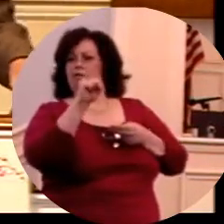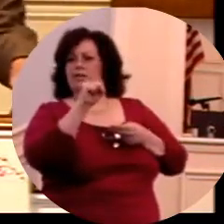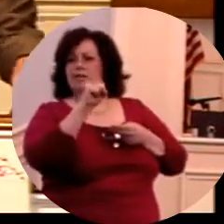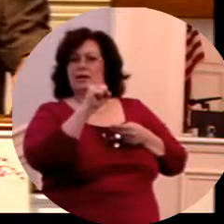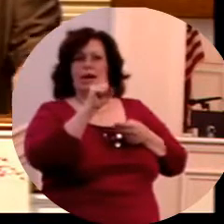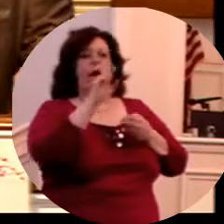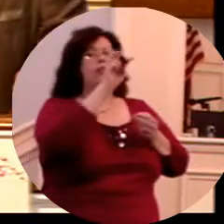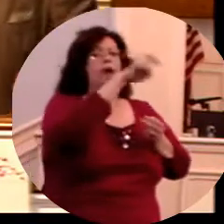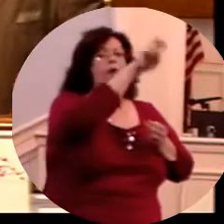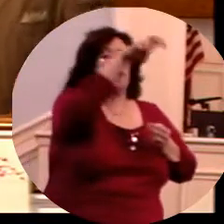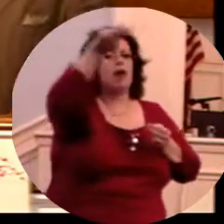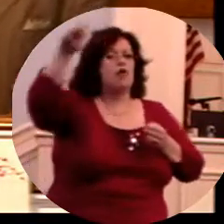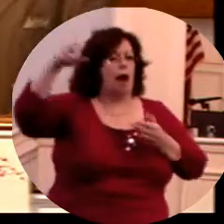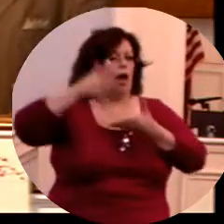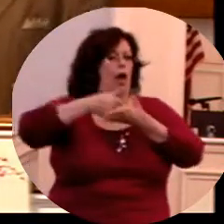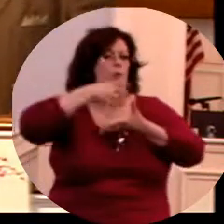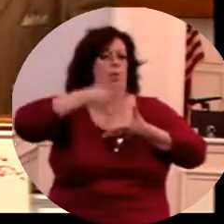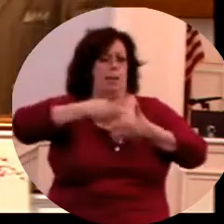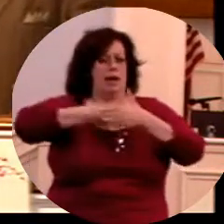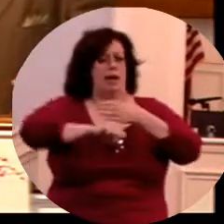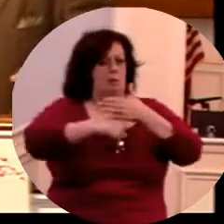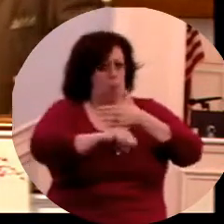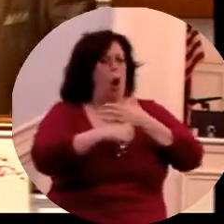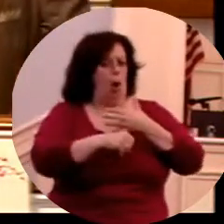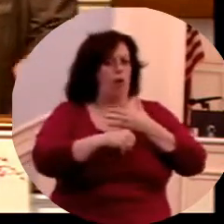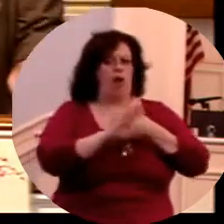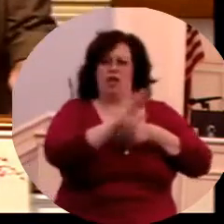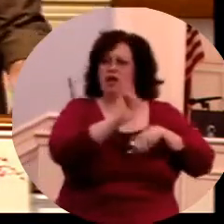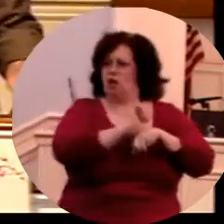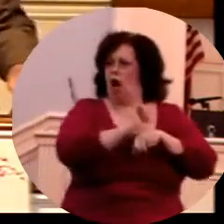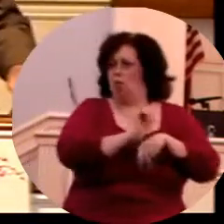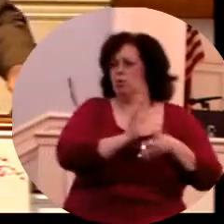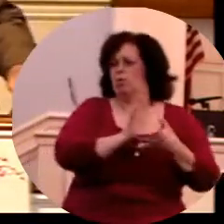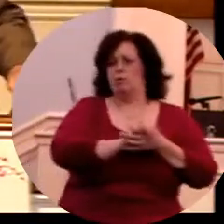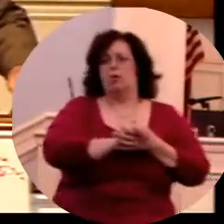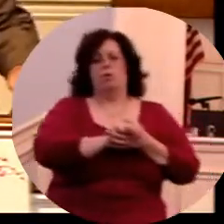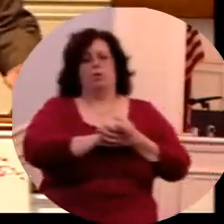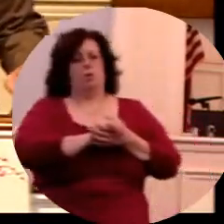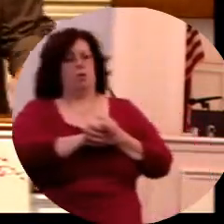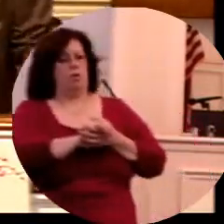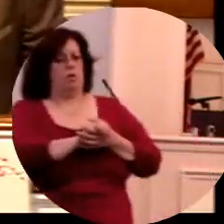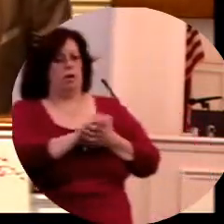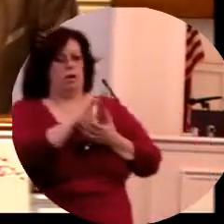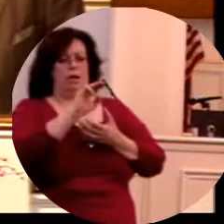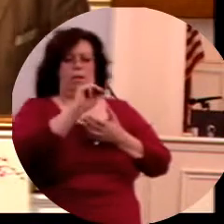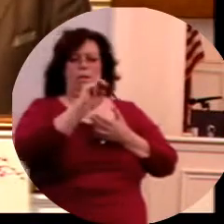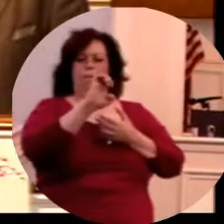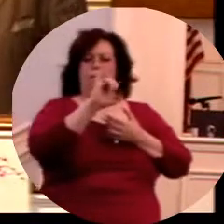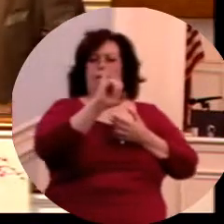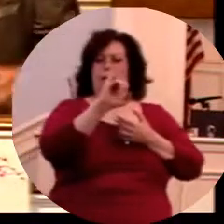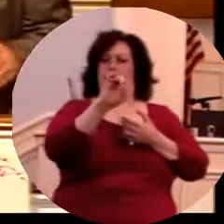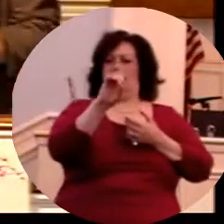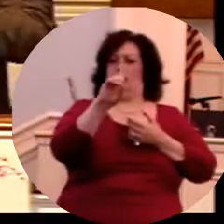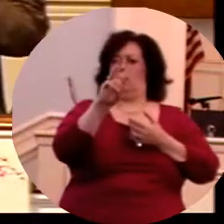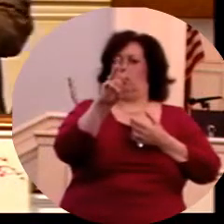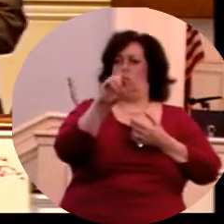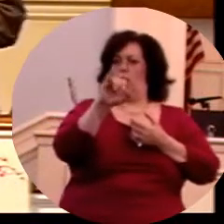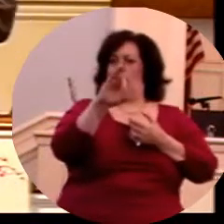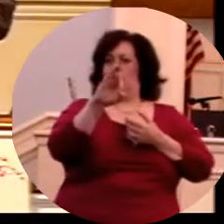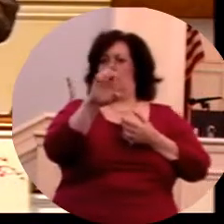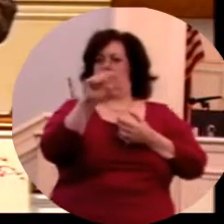interesting to me that their names are recorded in the Word of God, these midwives. They tell me that there was probably